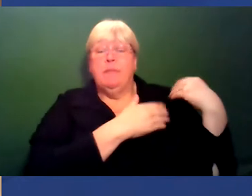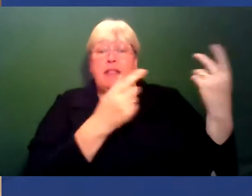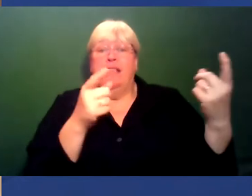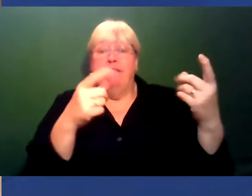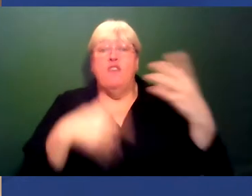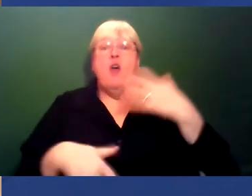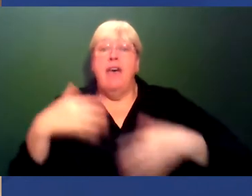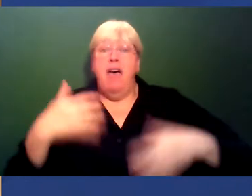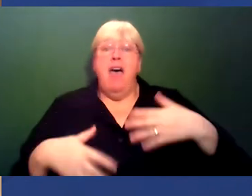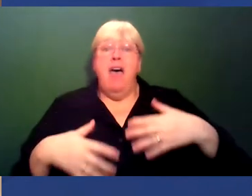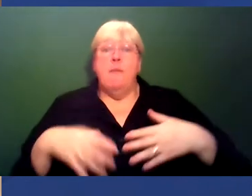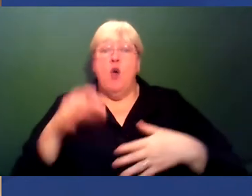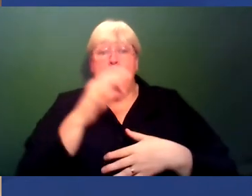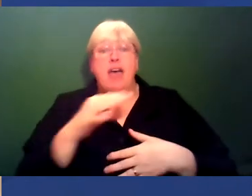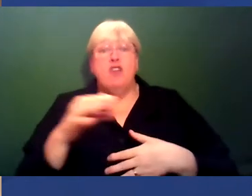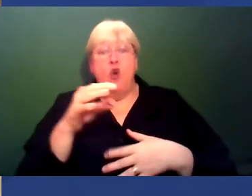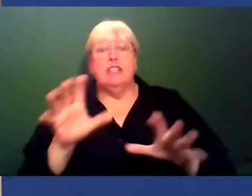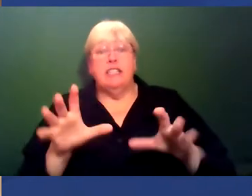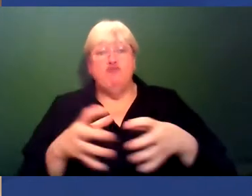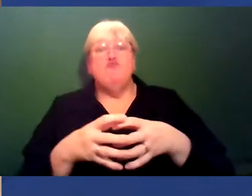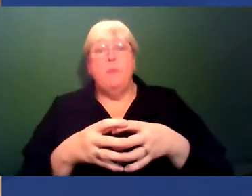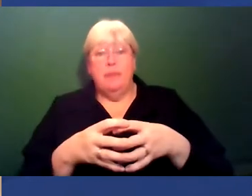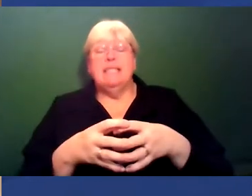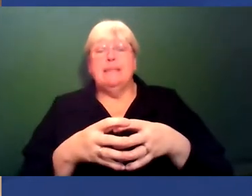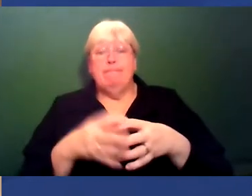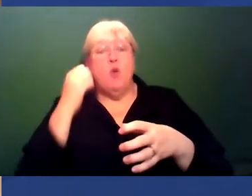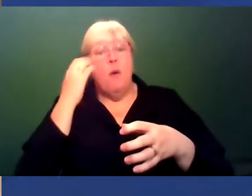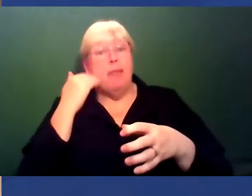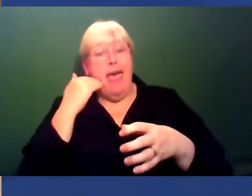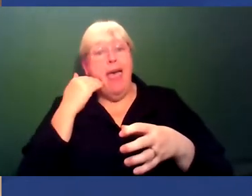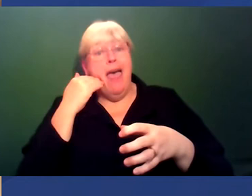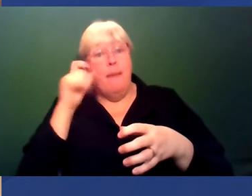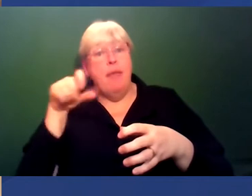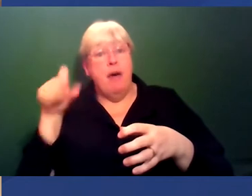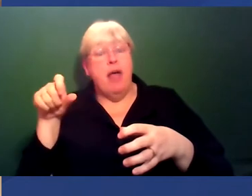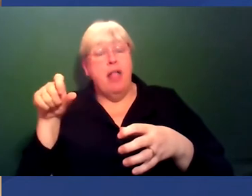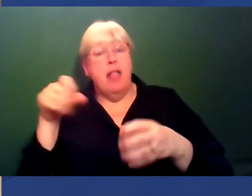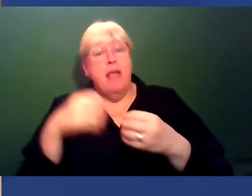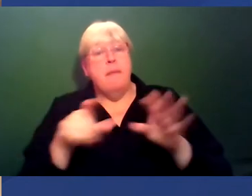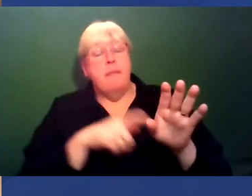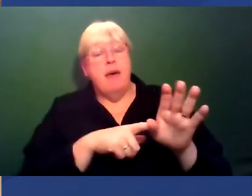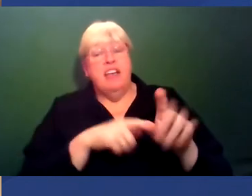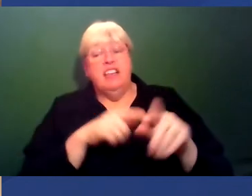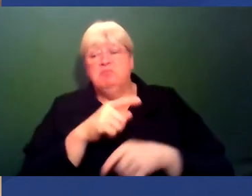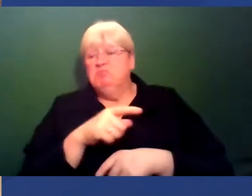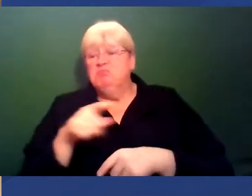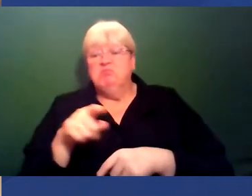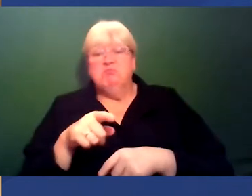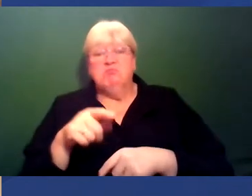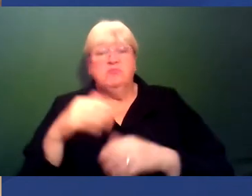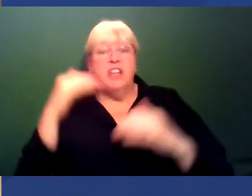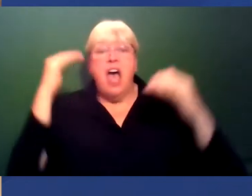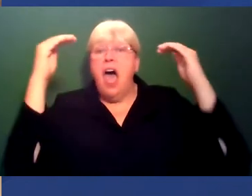minority groups, say, let's say, black people by a, you know, you know, some hiring